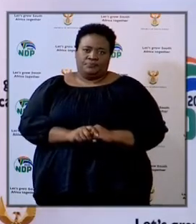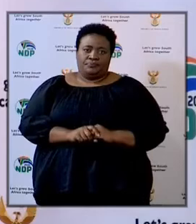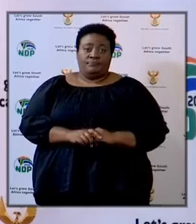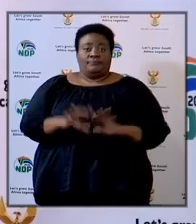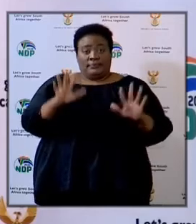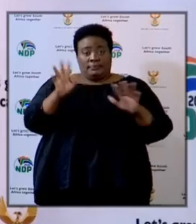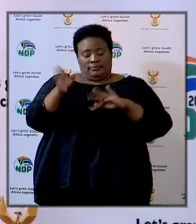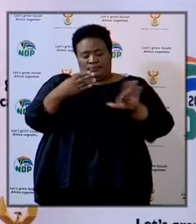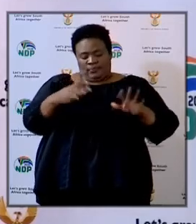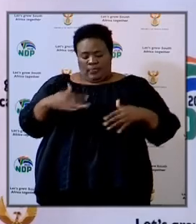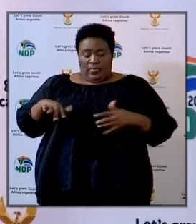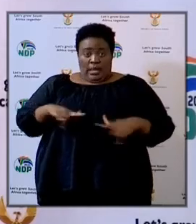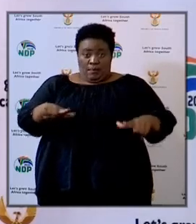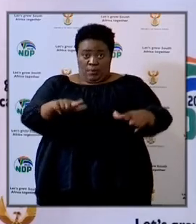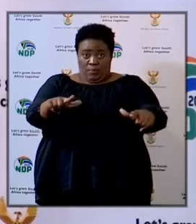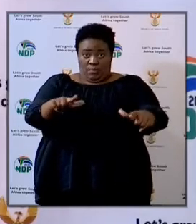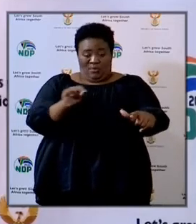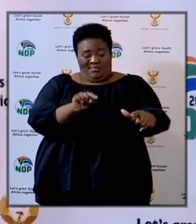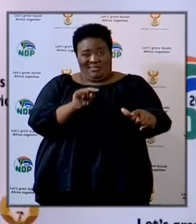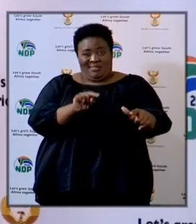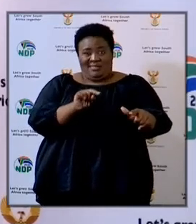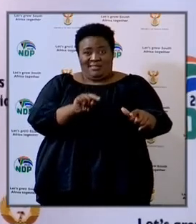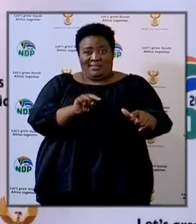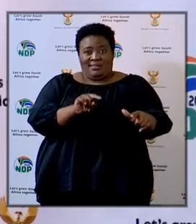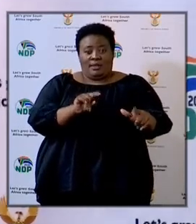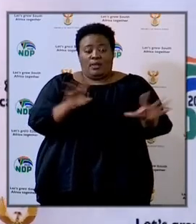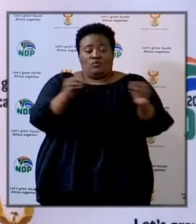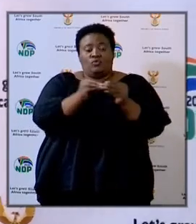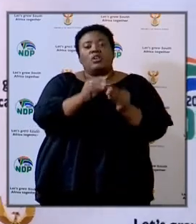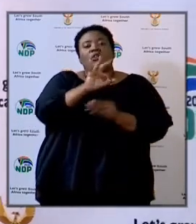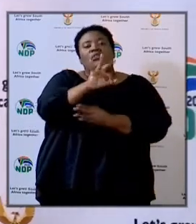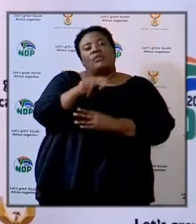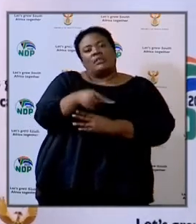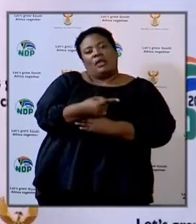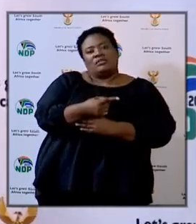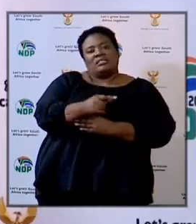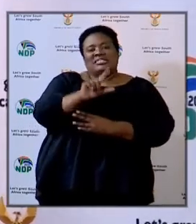Limpopo, out of 3